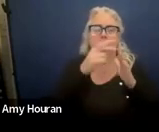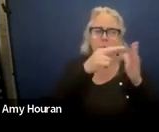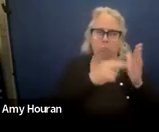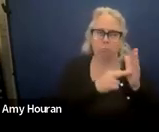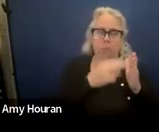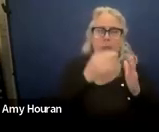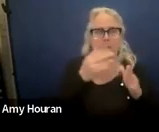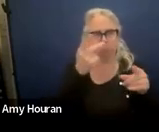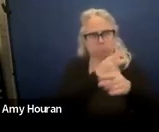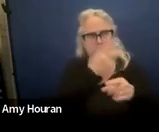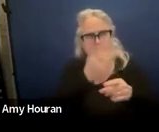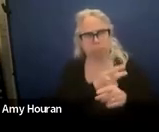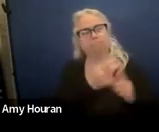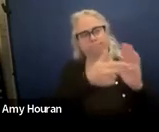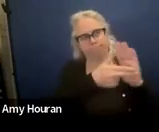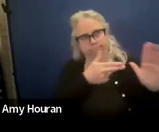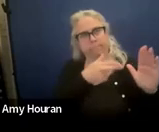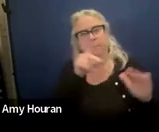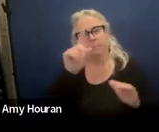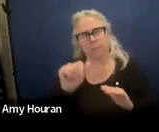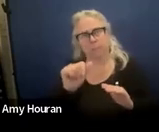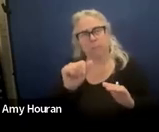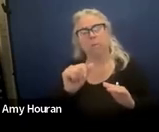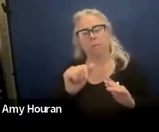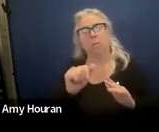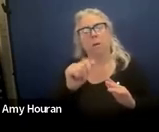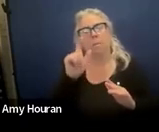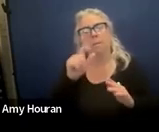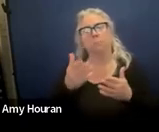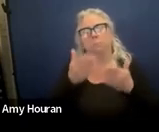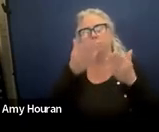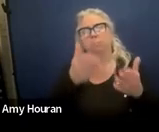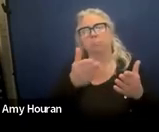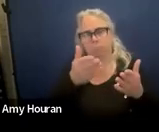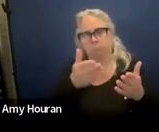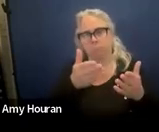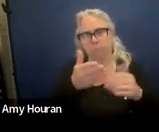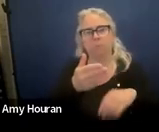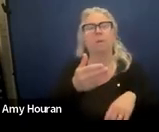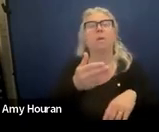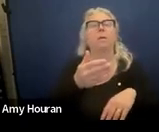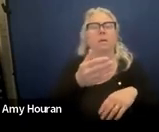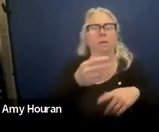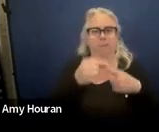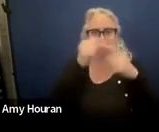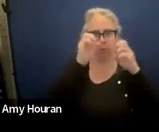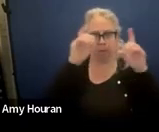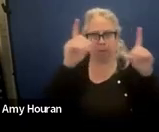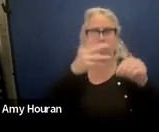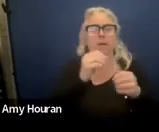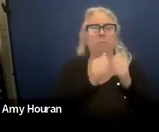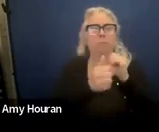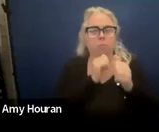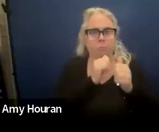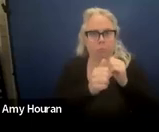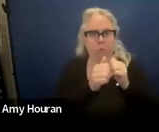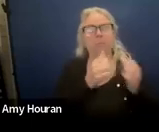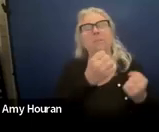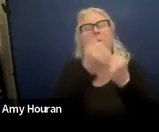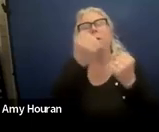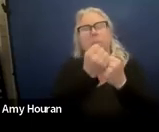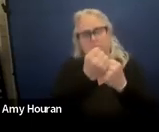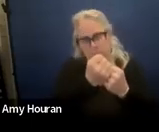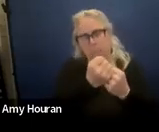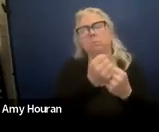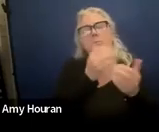a disability which requires the provision of special ed and support services and a child with a disability shall have one or more